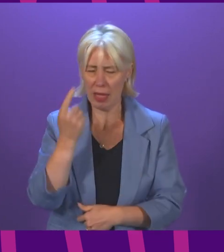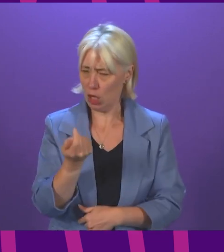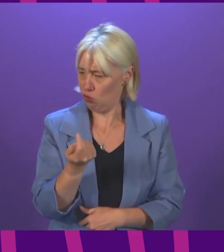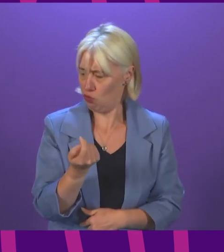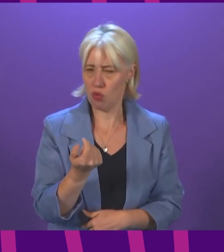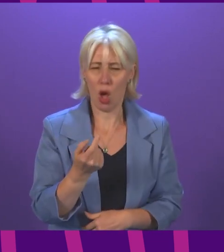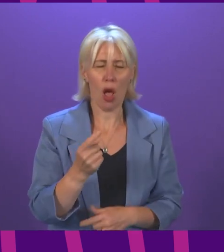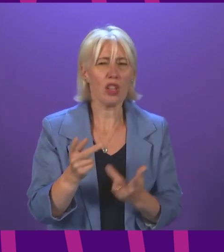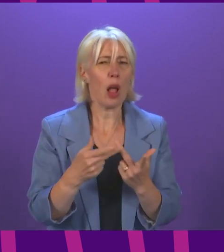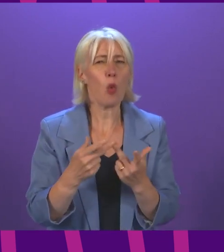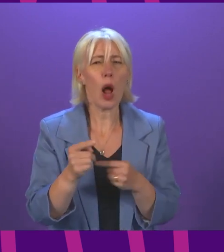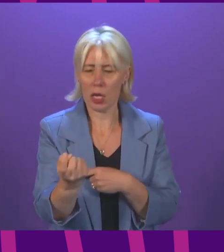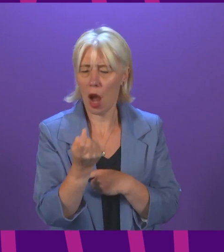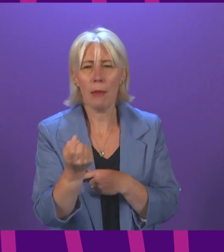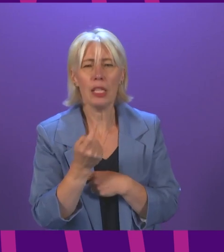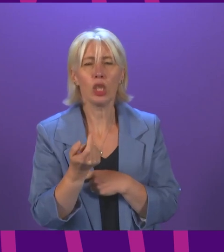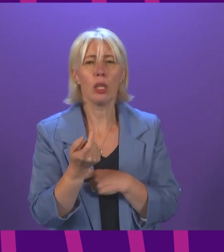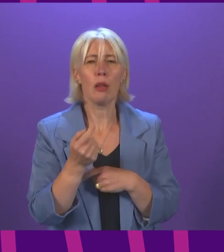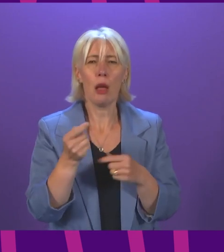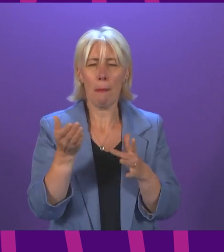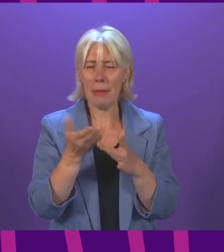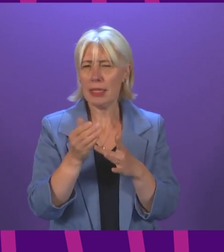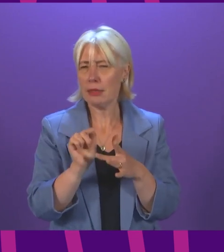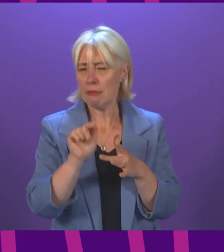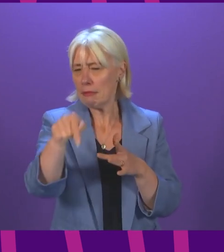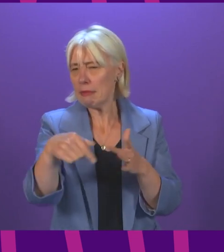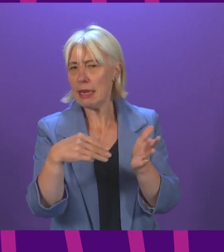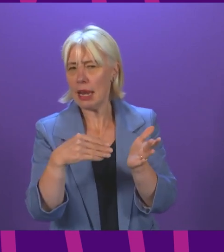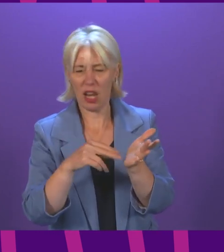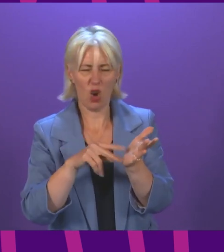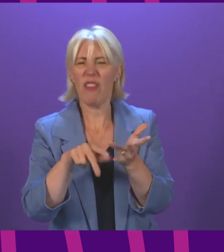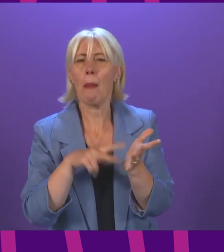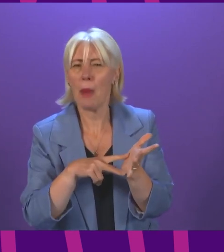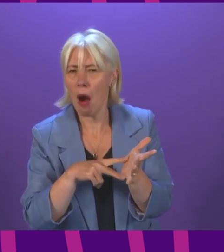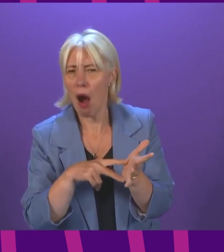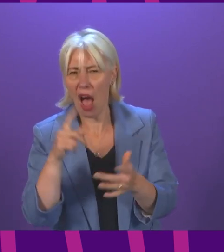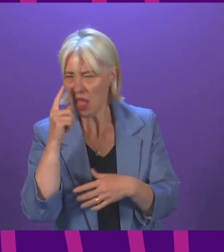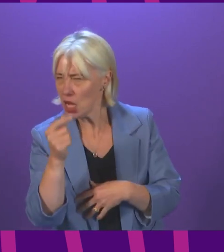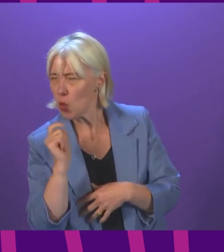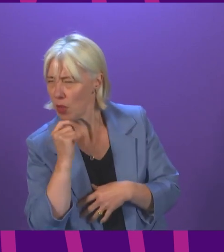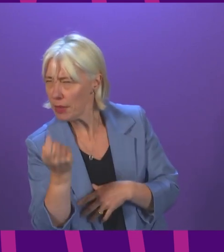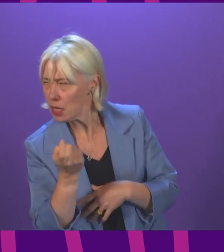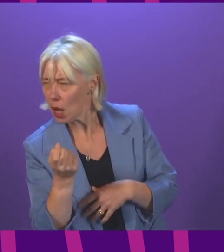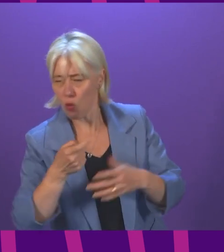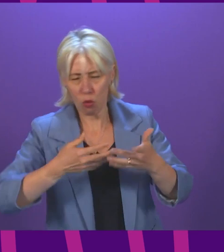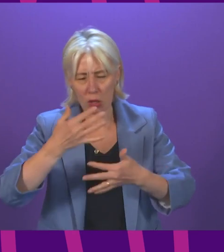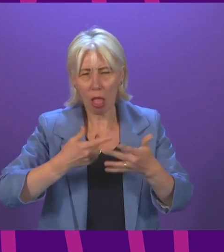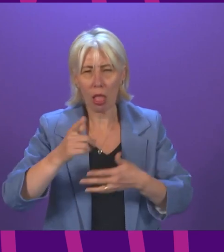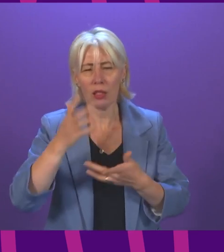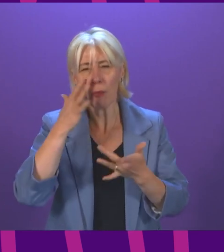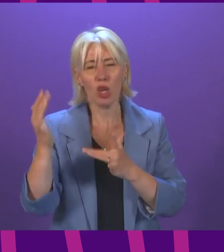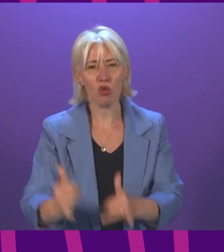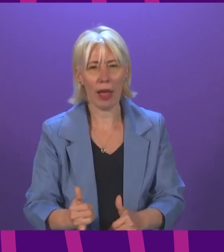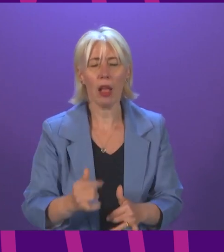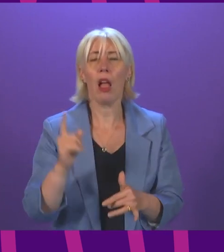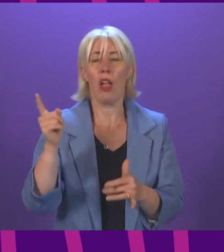results of the COV-Boost trial mid next month. Though, once we receive those results, of course, it will be for